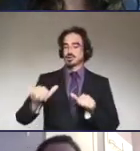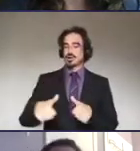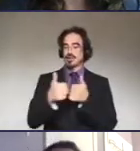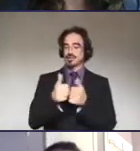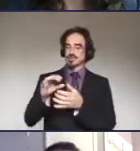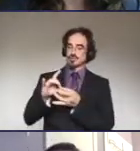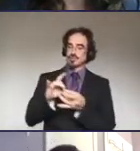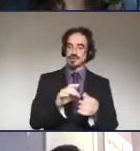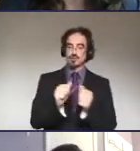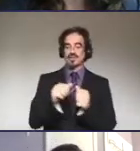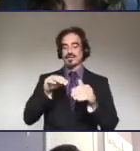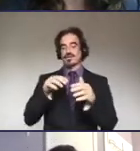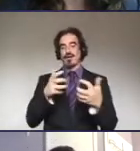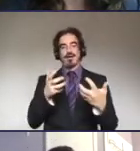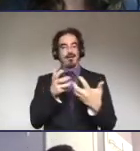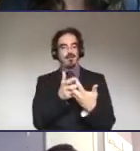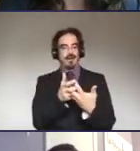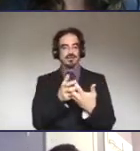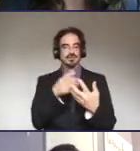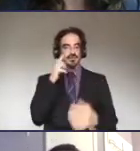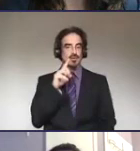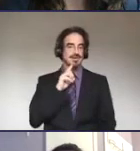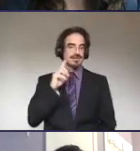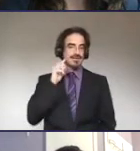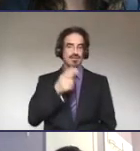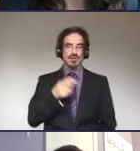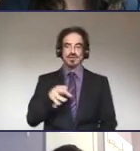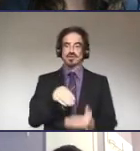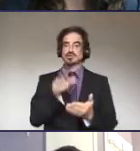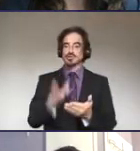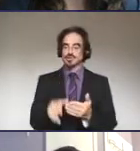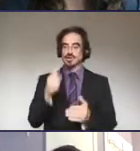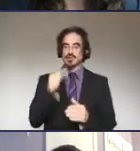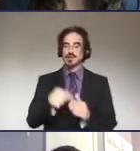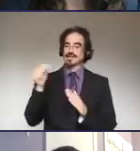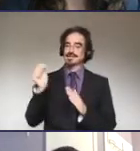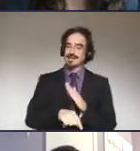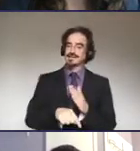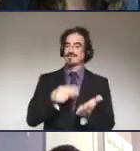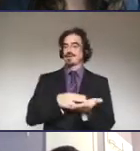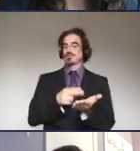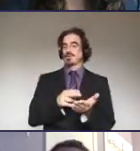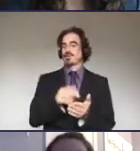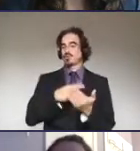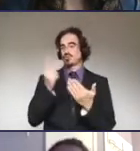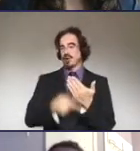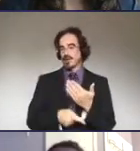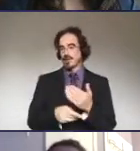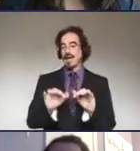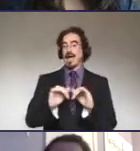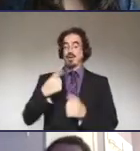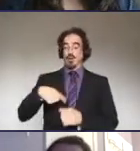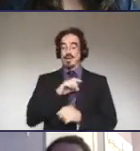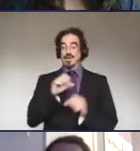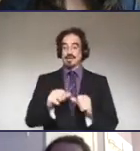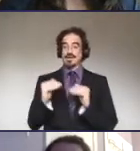accommodations for deaf or hard of hearing students in the intensive veterinary program and will provide ideas on how we as future colleagues